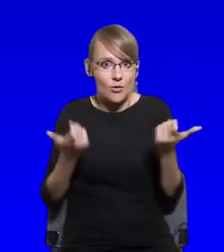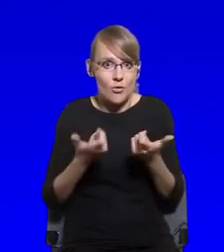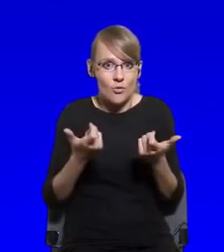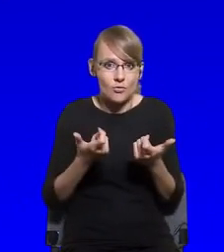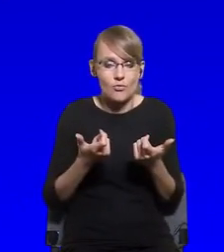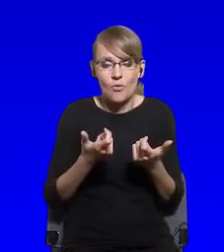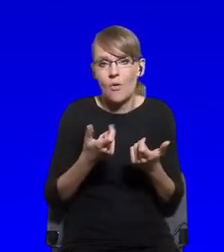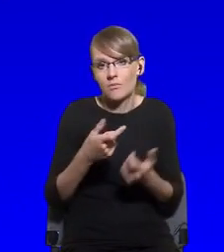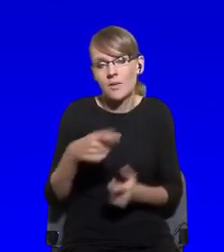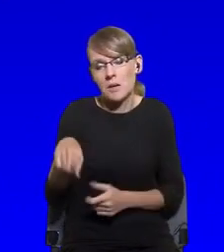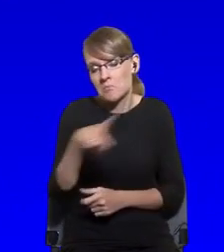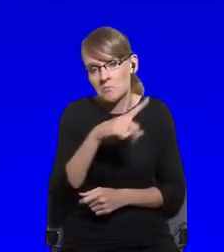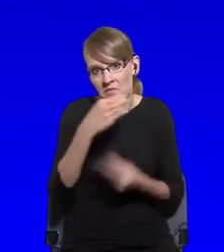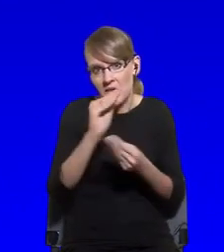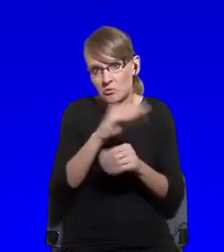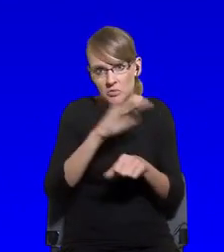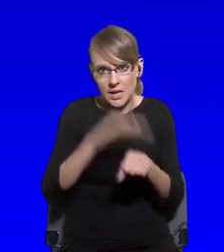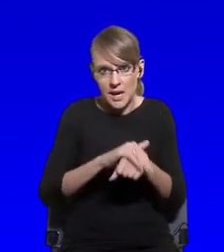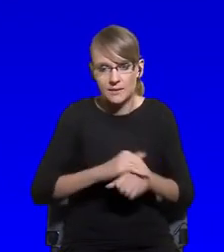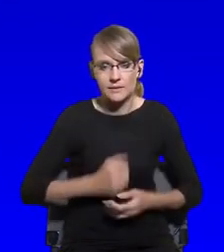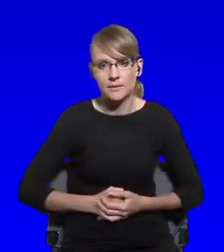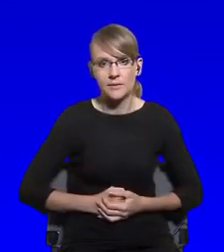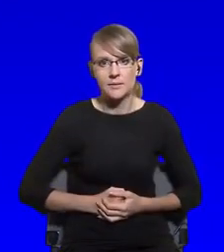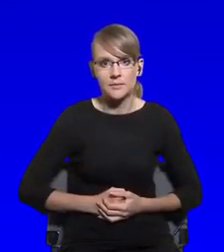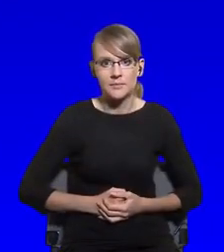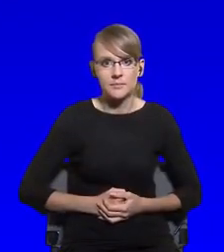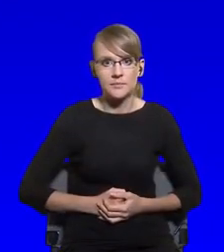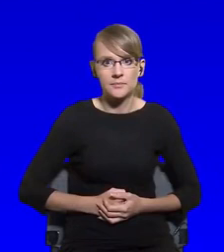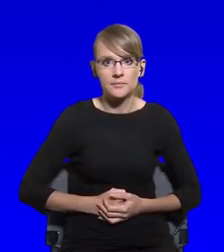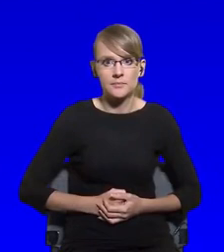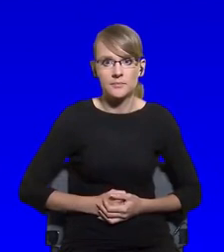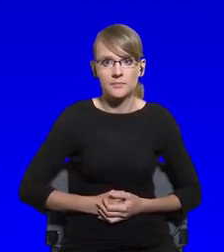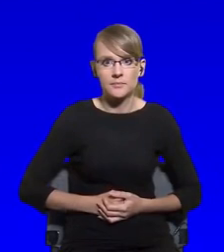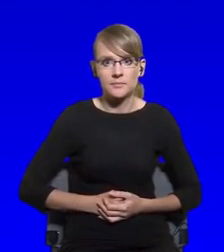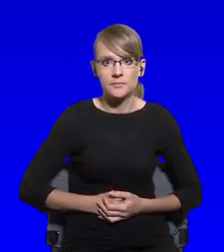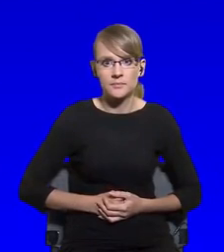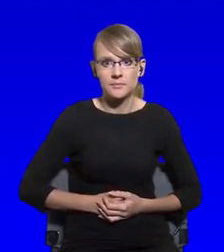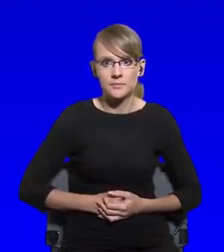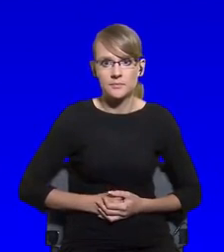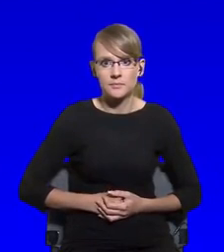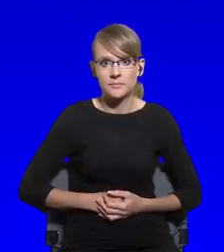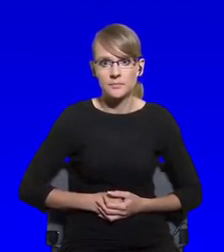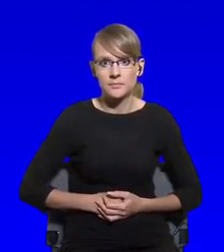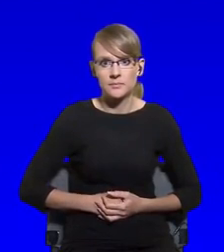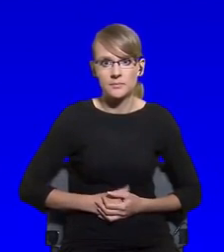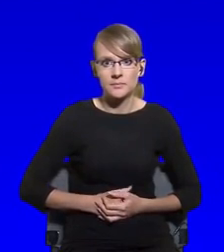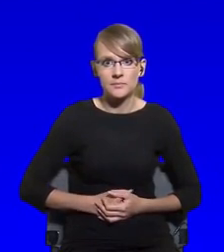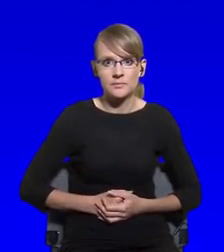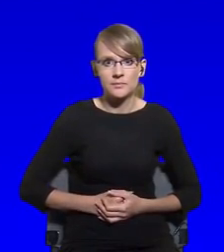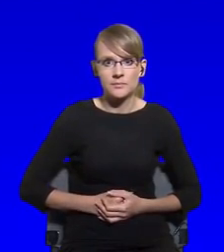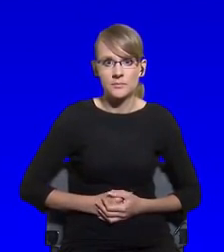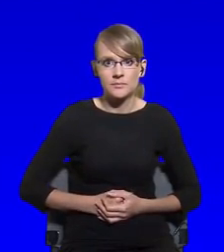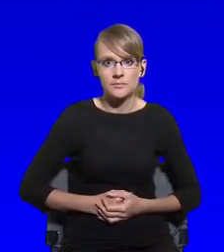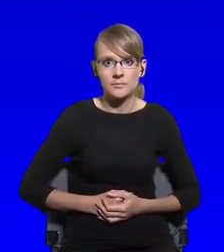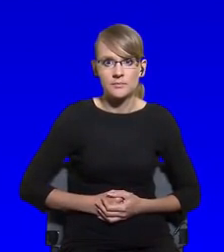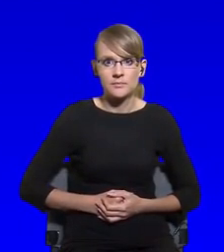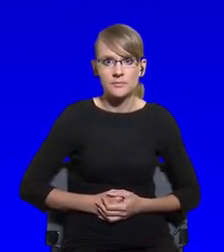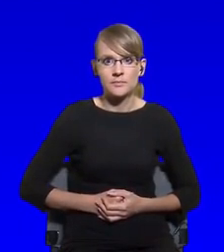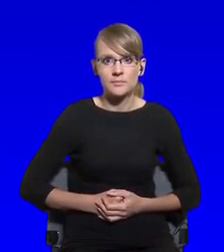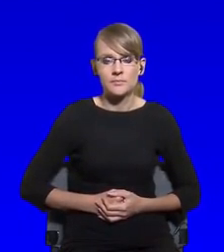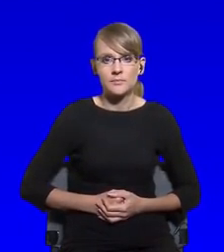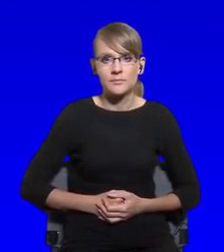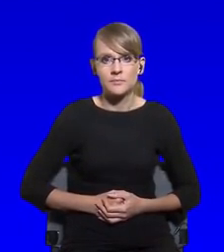And it is mentioned by VDEM, by Economic Intelligence Unit and all other polling